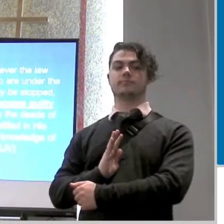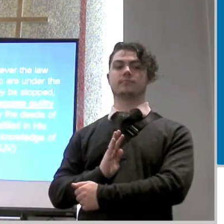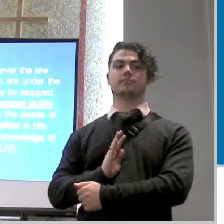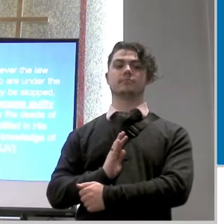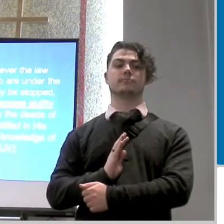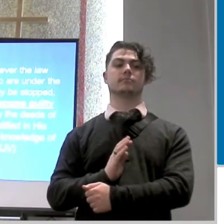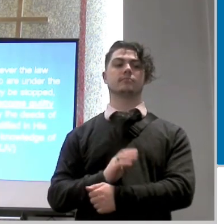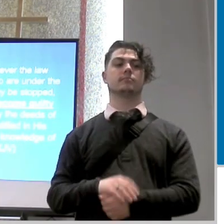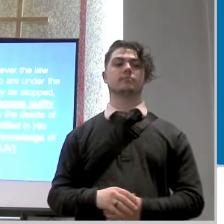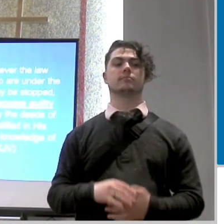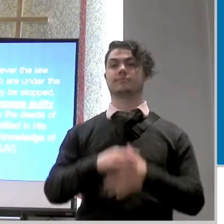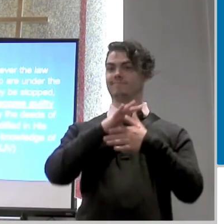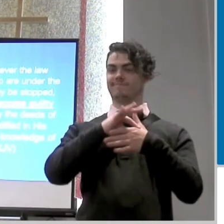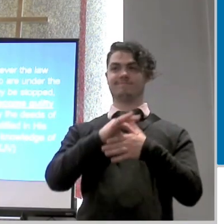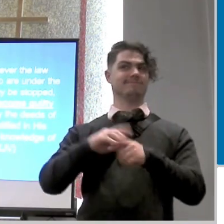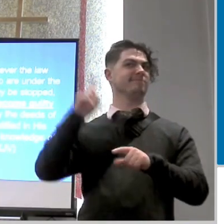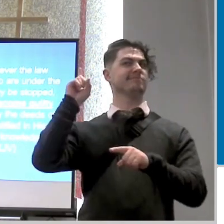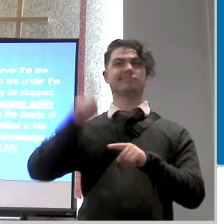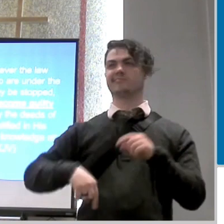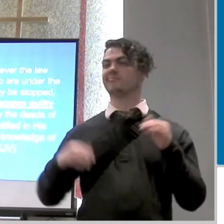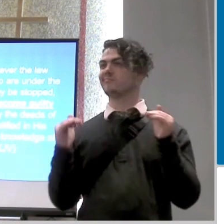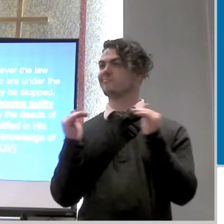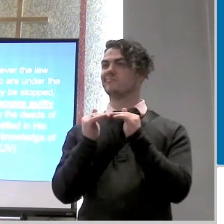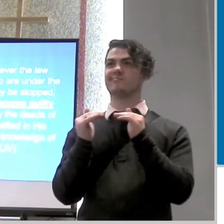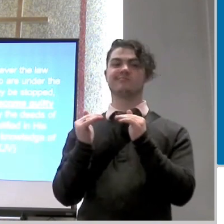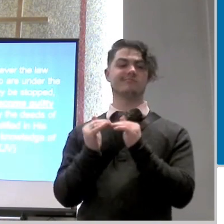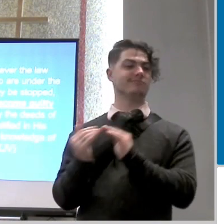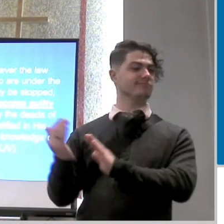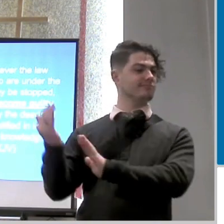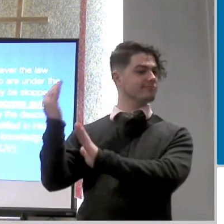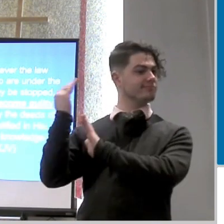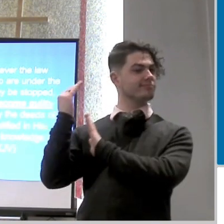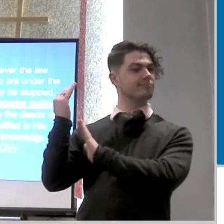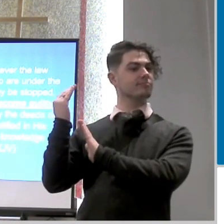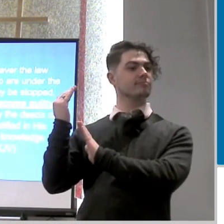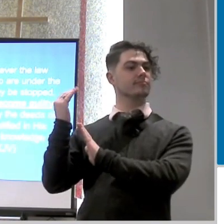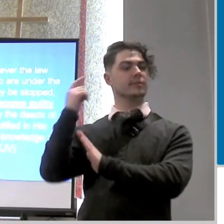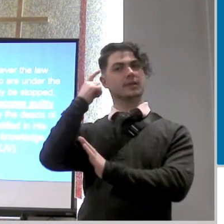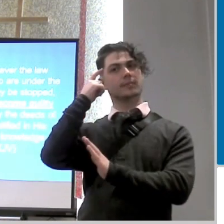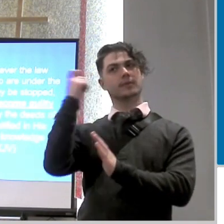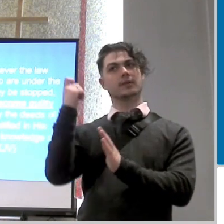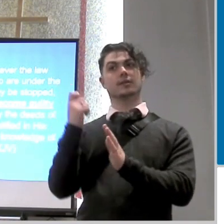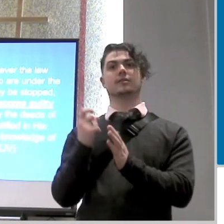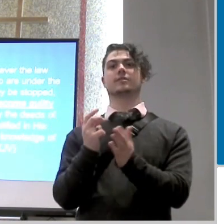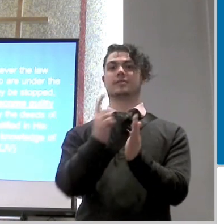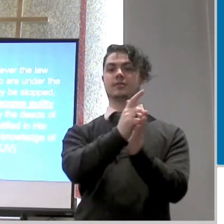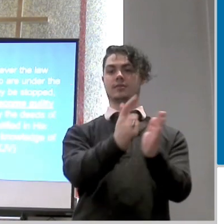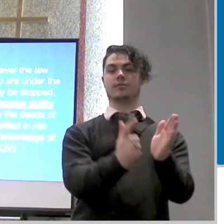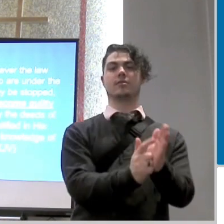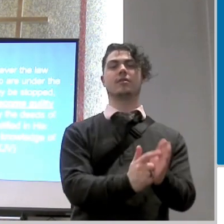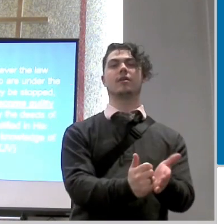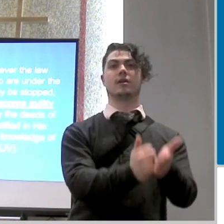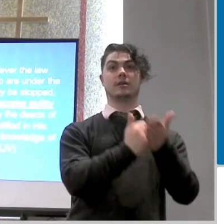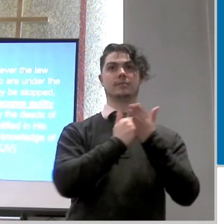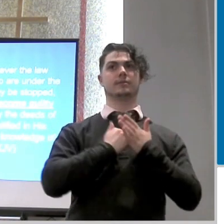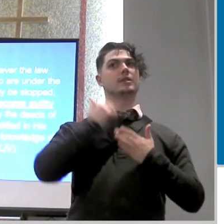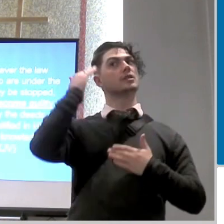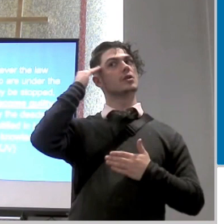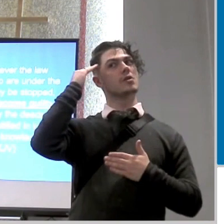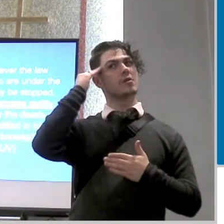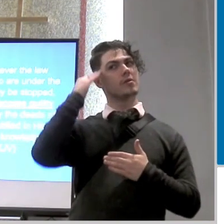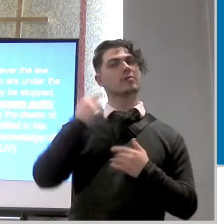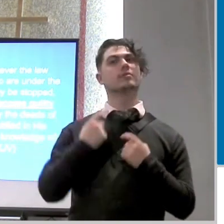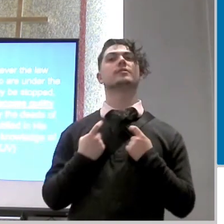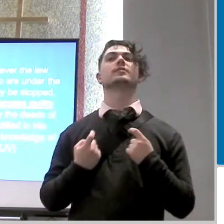flesh will be justified in his sight but by the law is the knowledge of sin so we have this going on